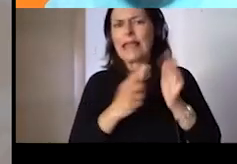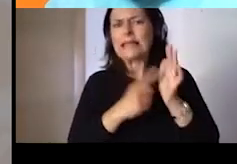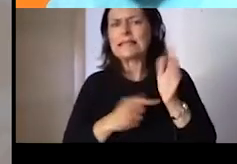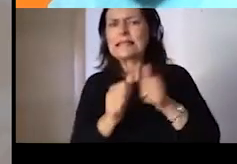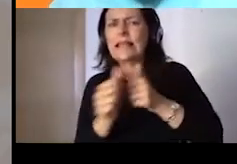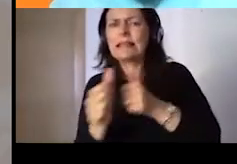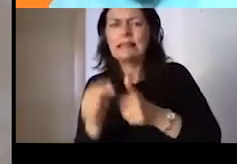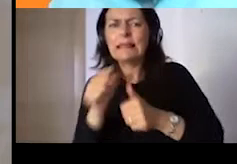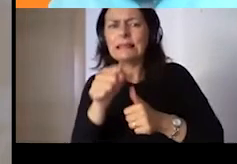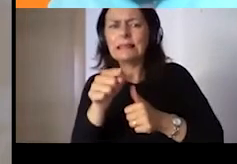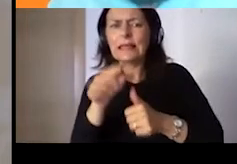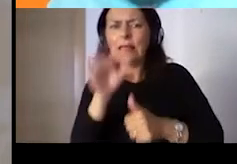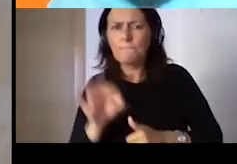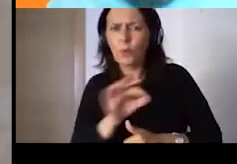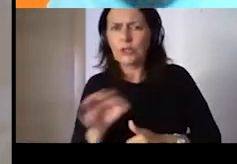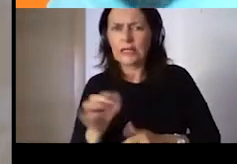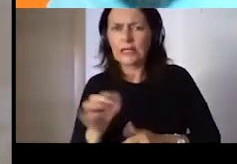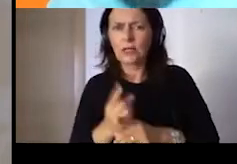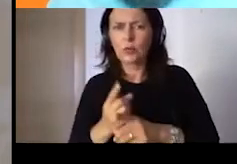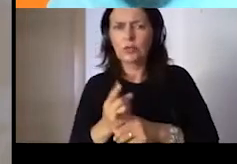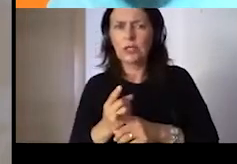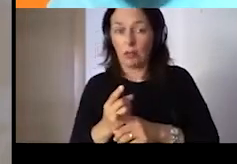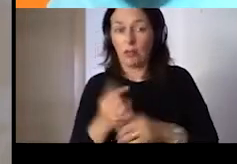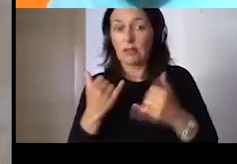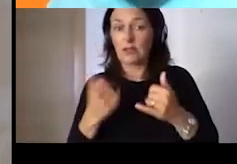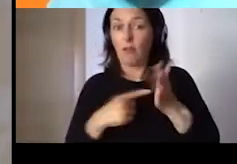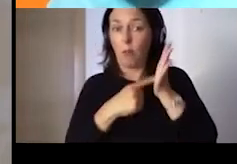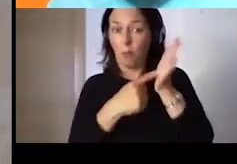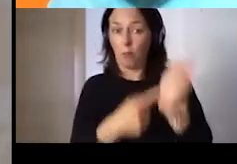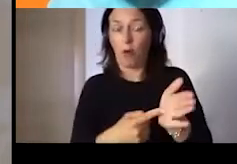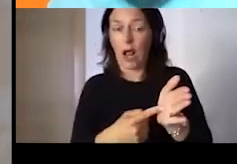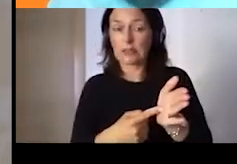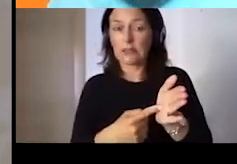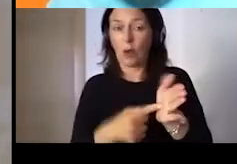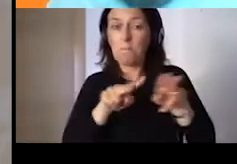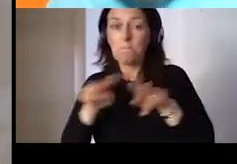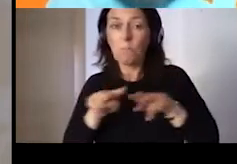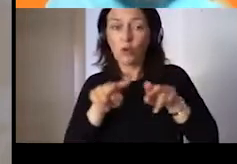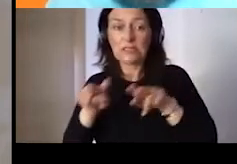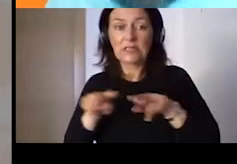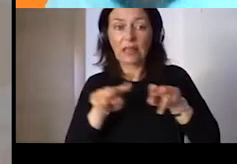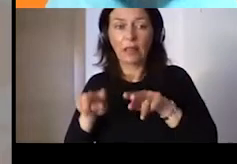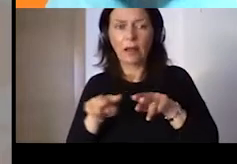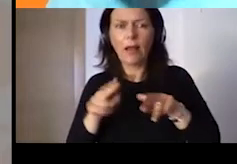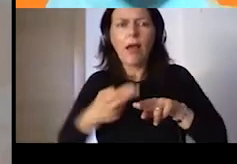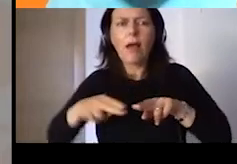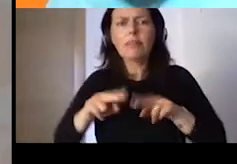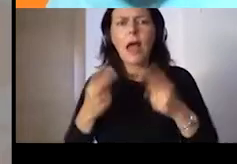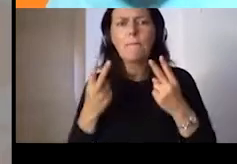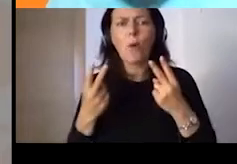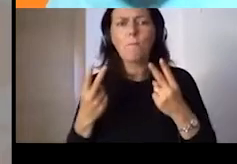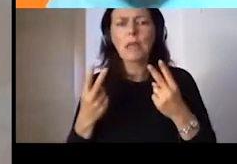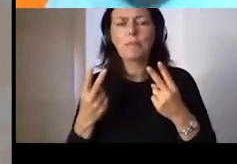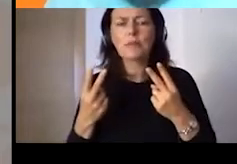where the most important cultural heritage